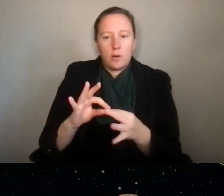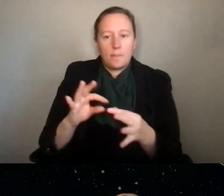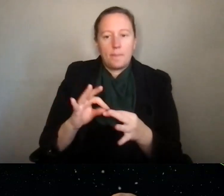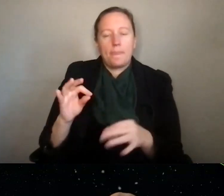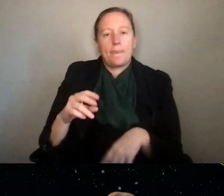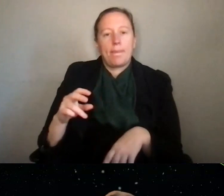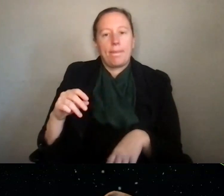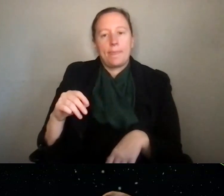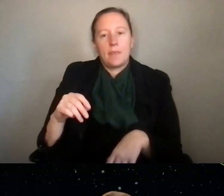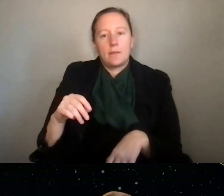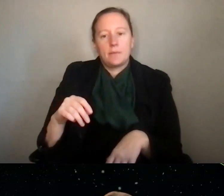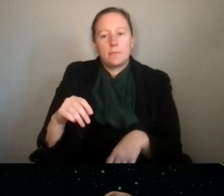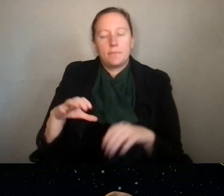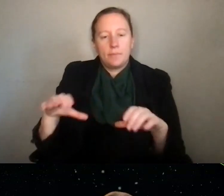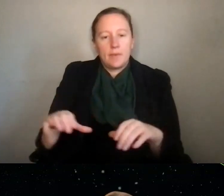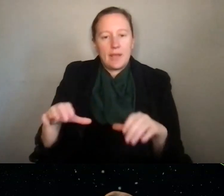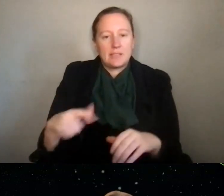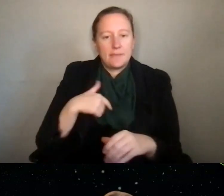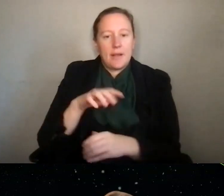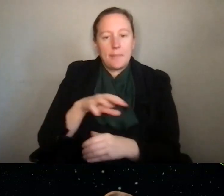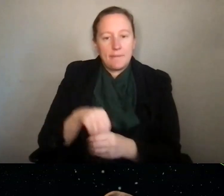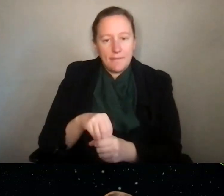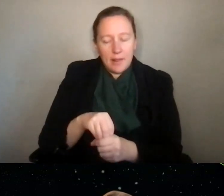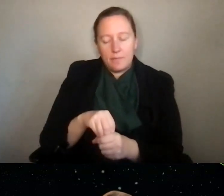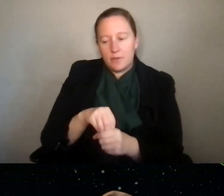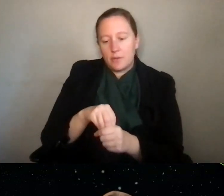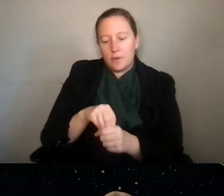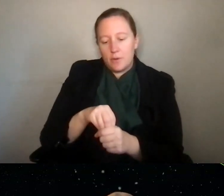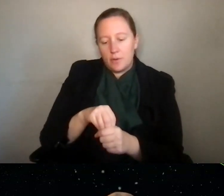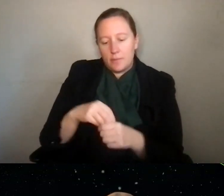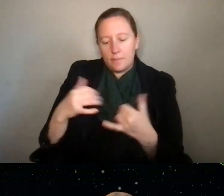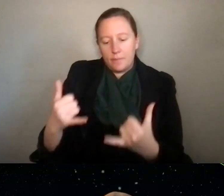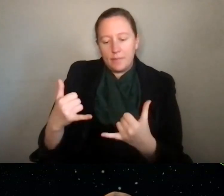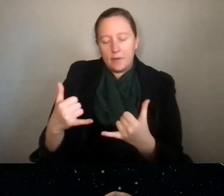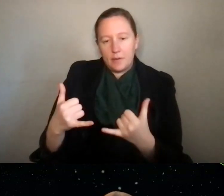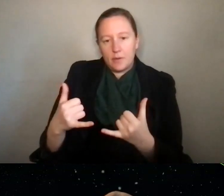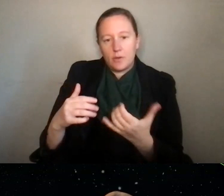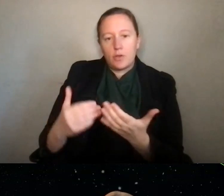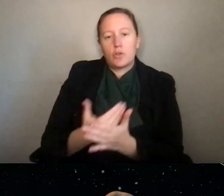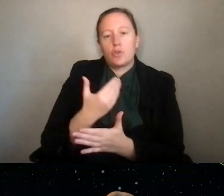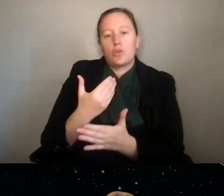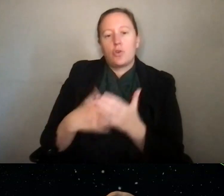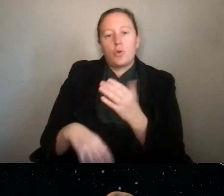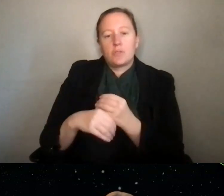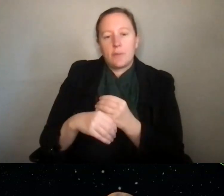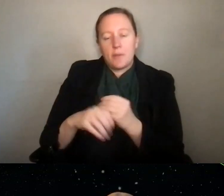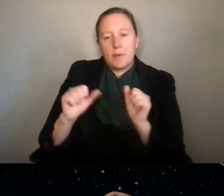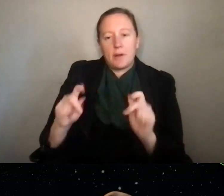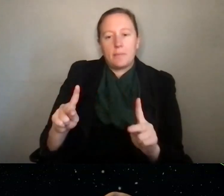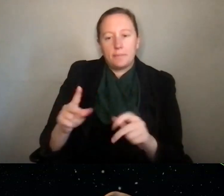activity that I'm engaged nowadays, and it's a new supplement opportunity.